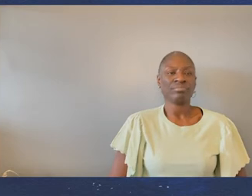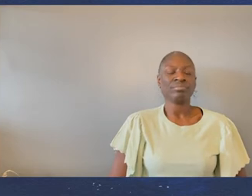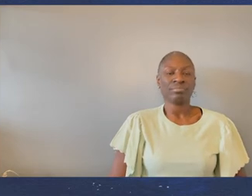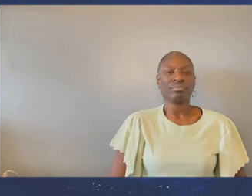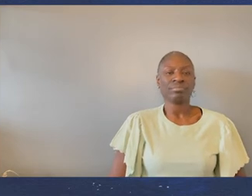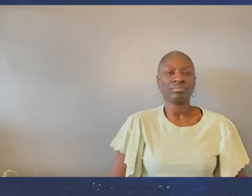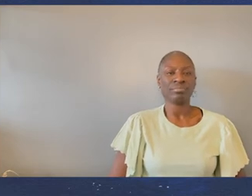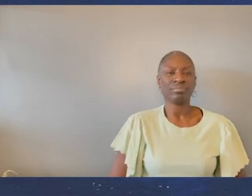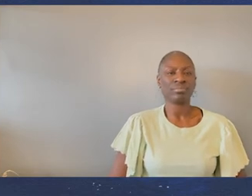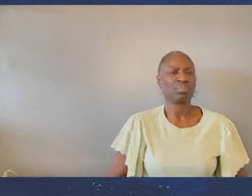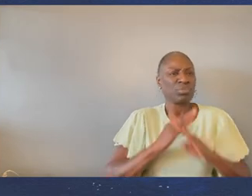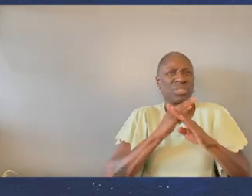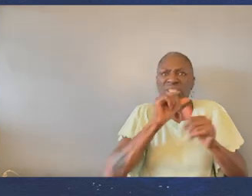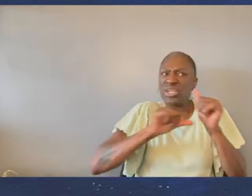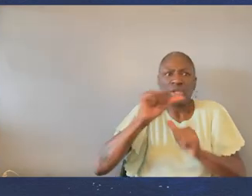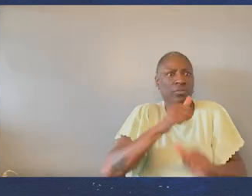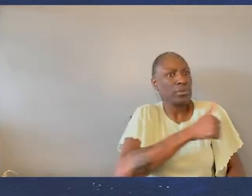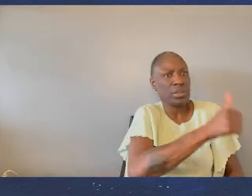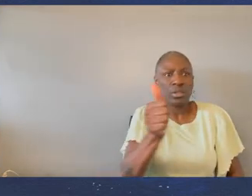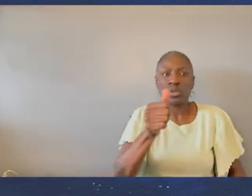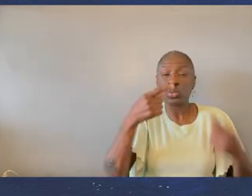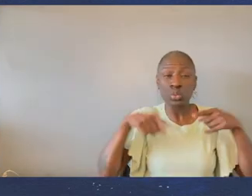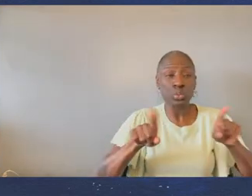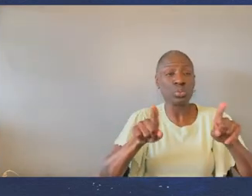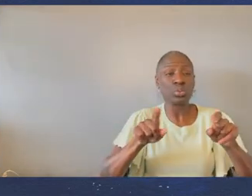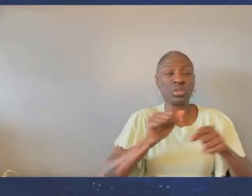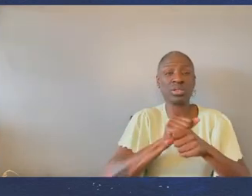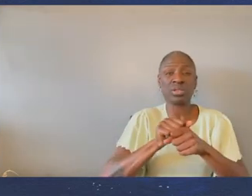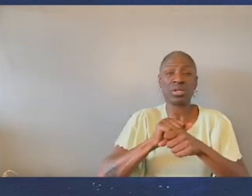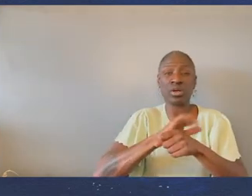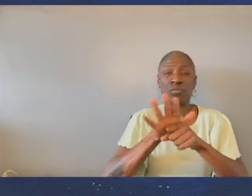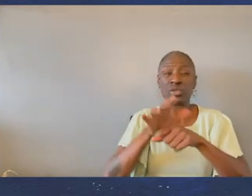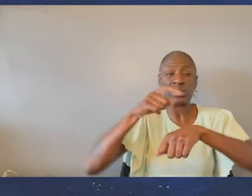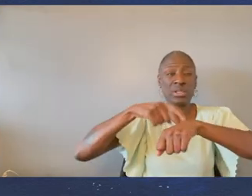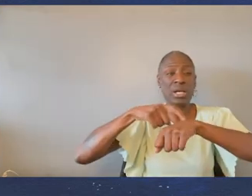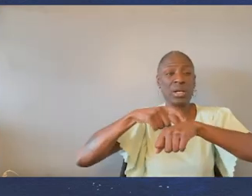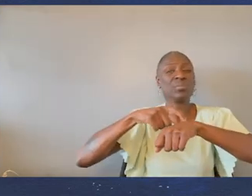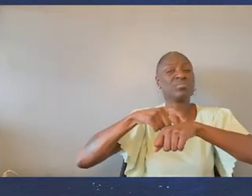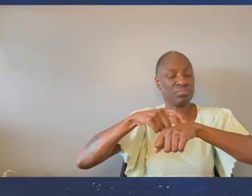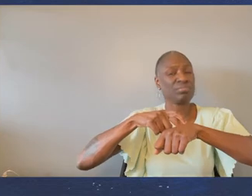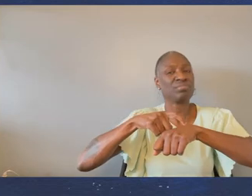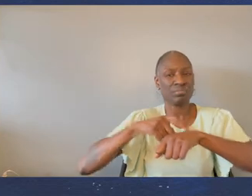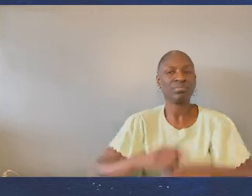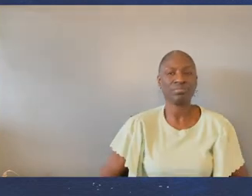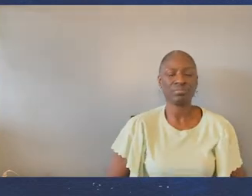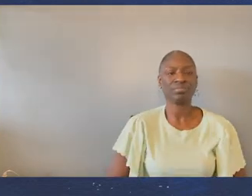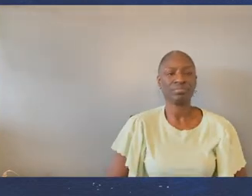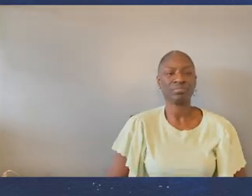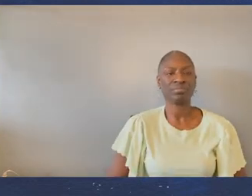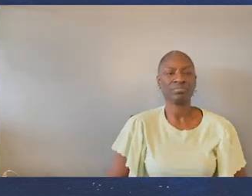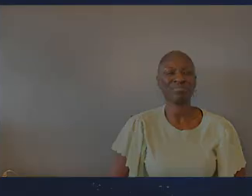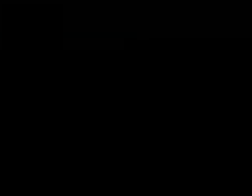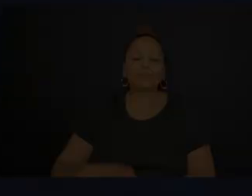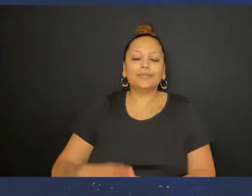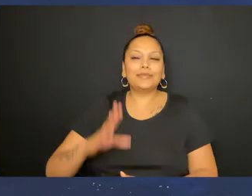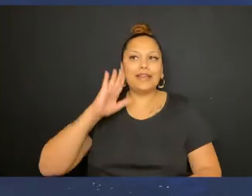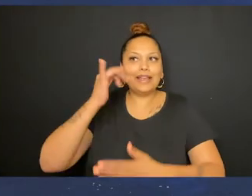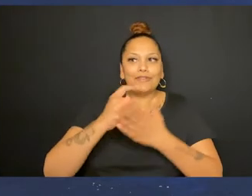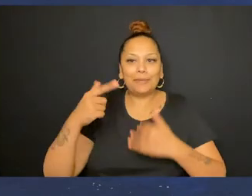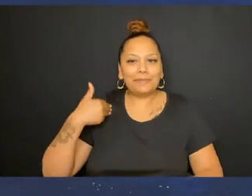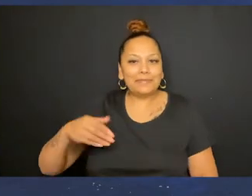And it's important that we protect one another during this pandemic time. Thank you.